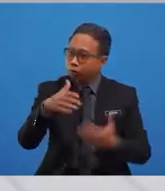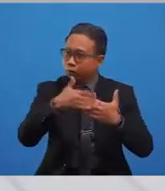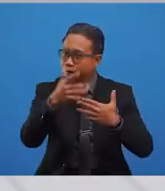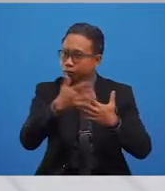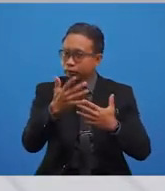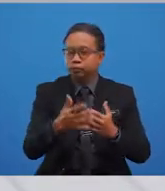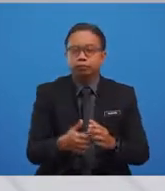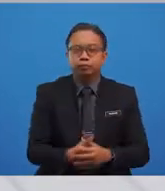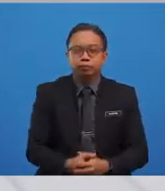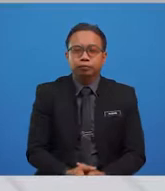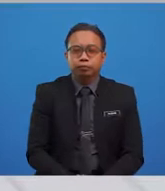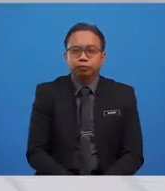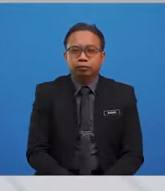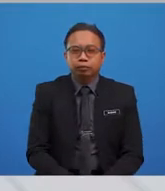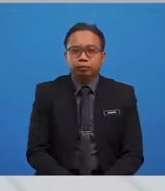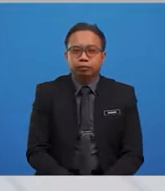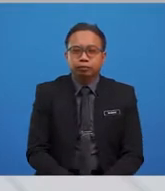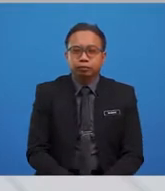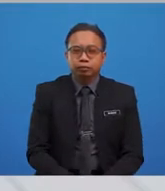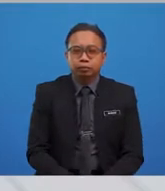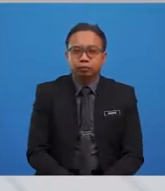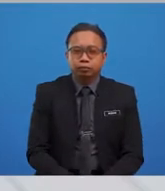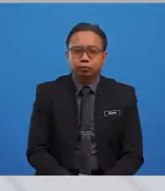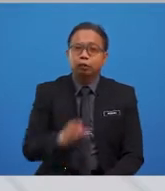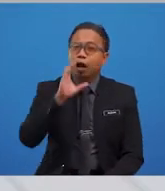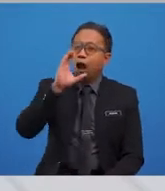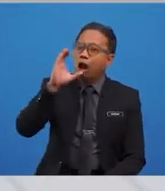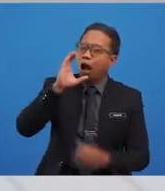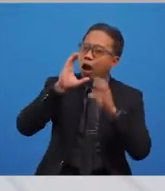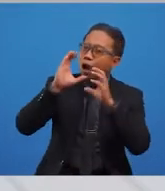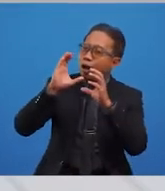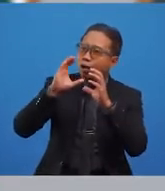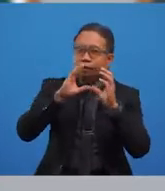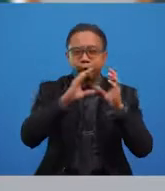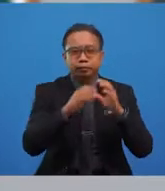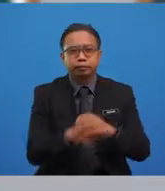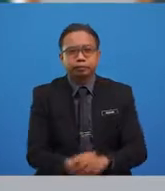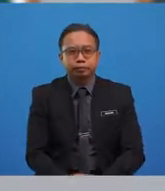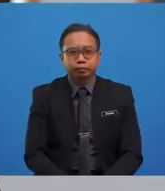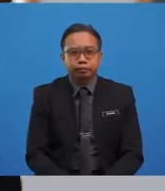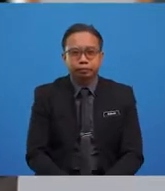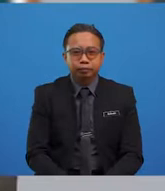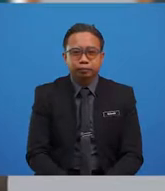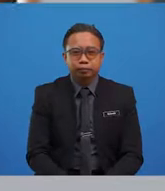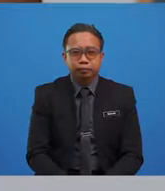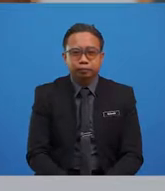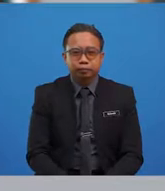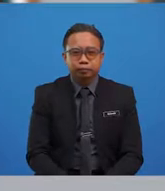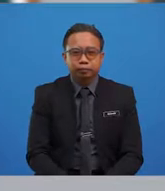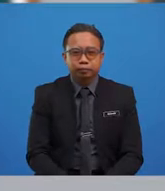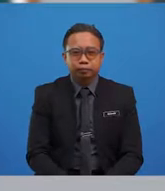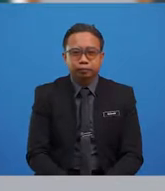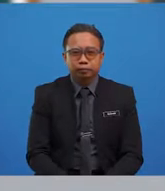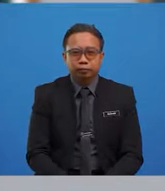three. Grammys? Grammys, where are you? Oh, there you are. Hi, Miss.